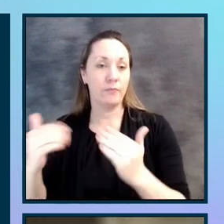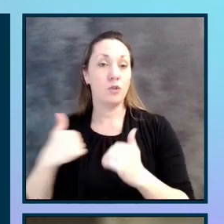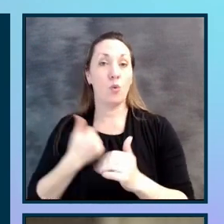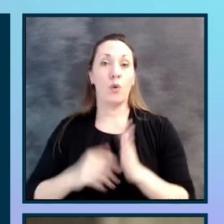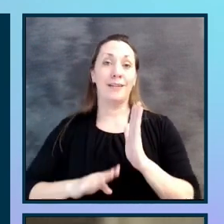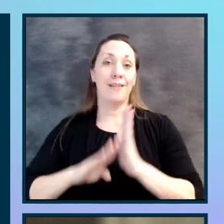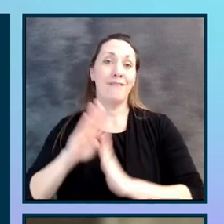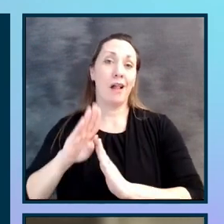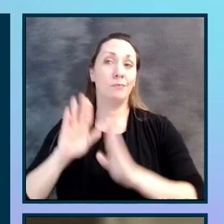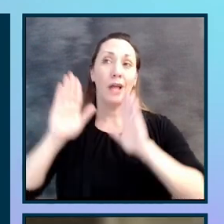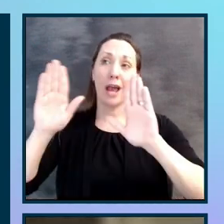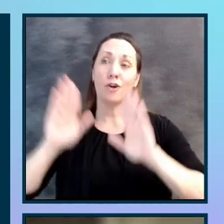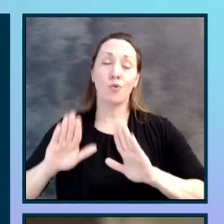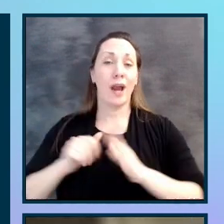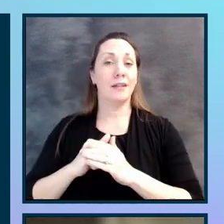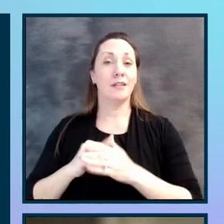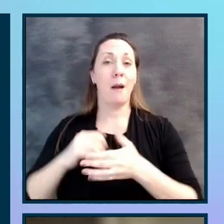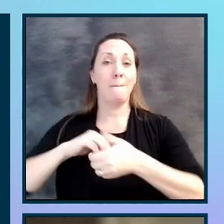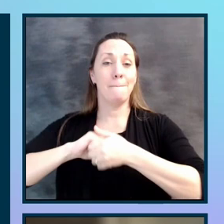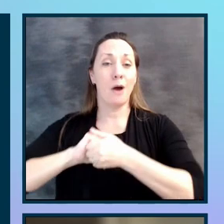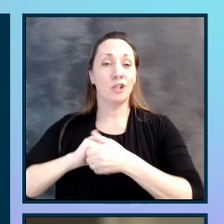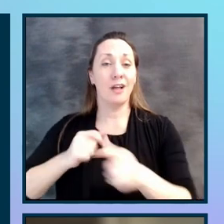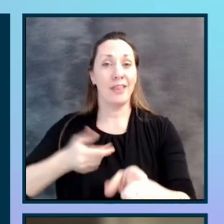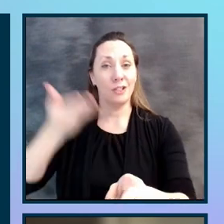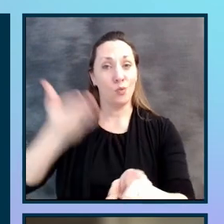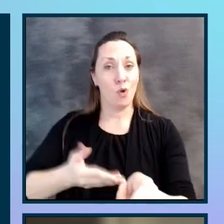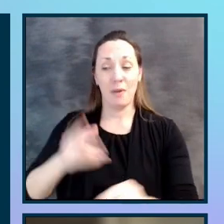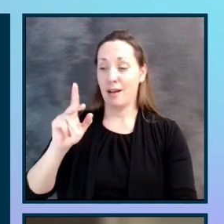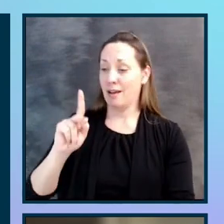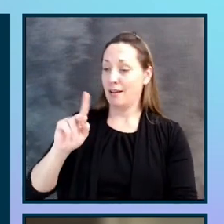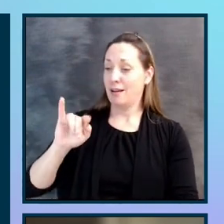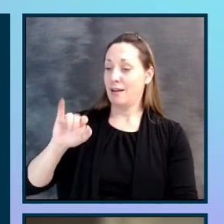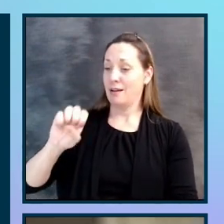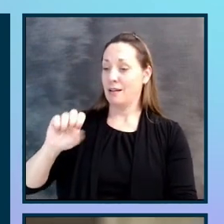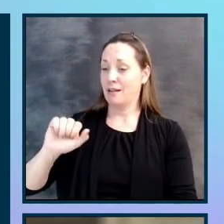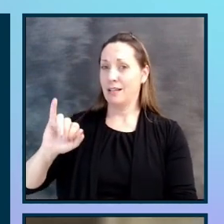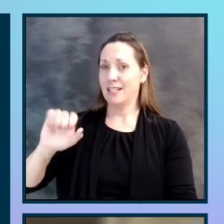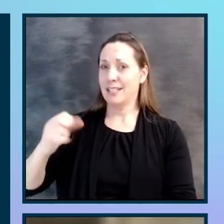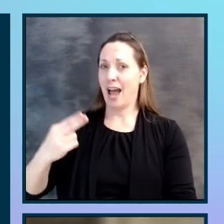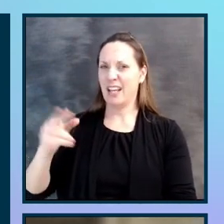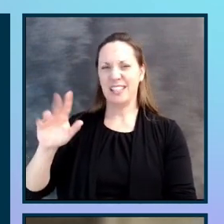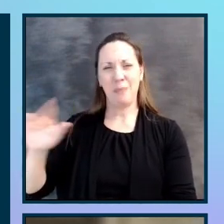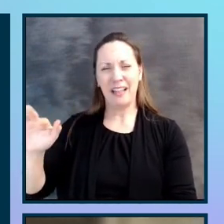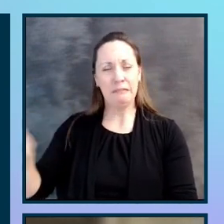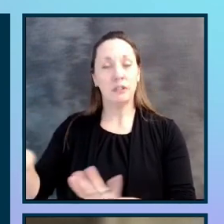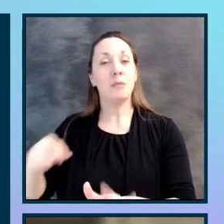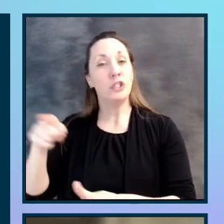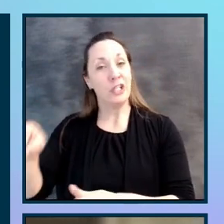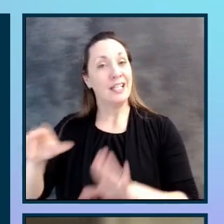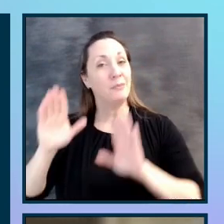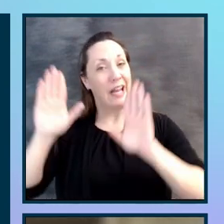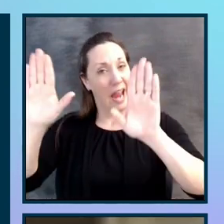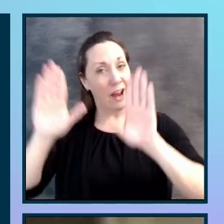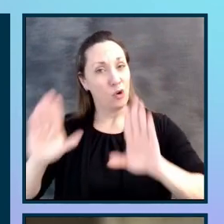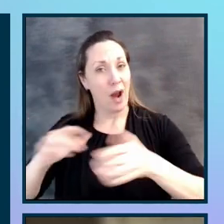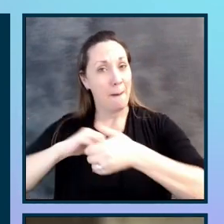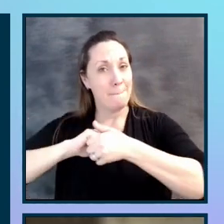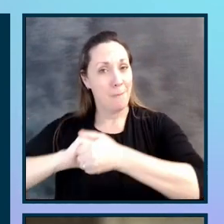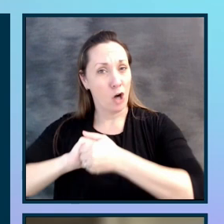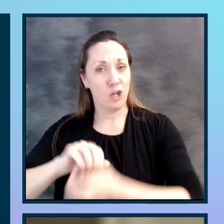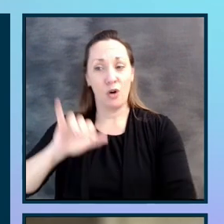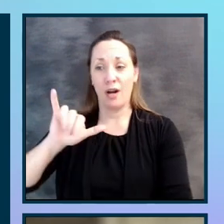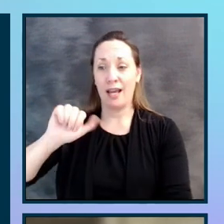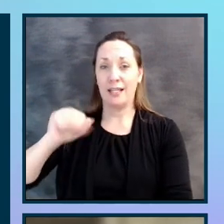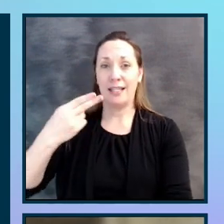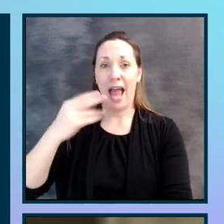partnership. This woman, Kasaya, has been, you know, a great, great partner at Yahoo. I would go into the lab and